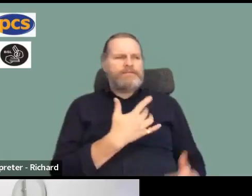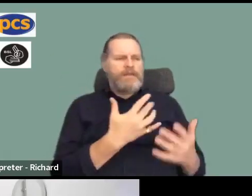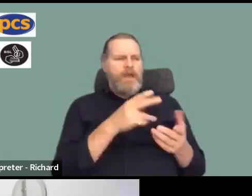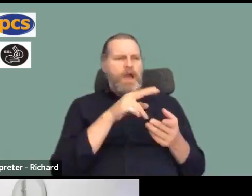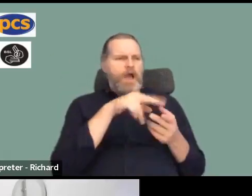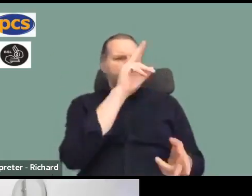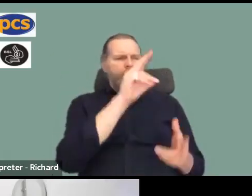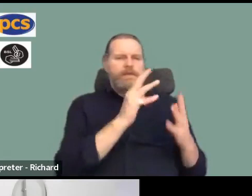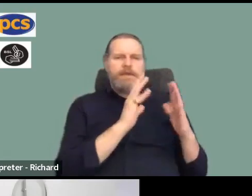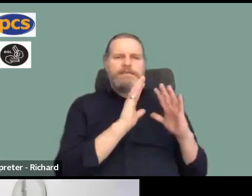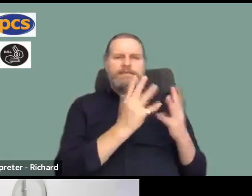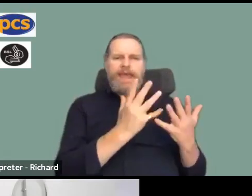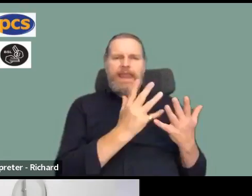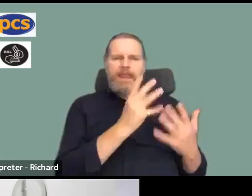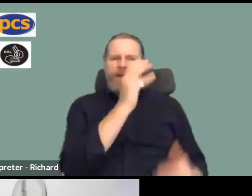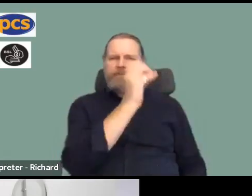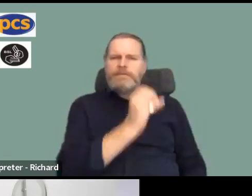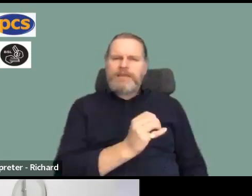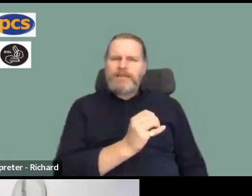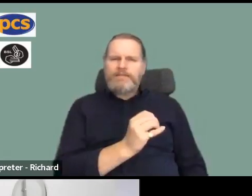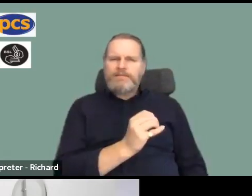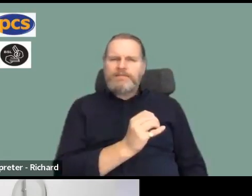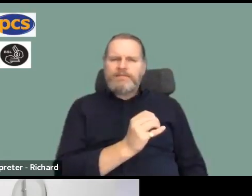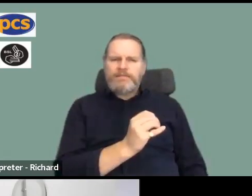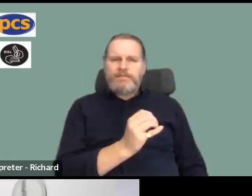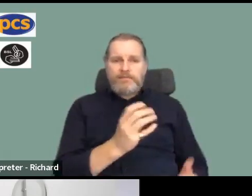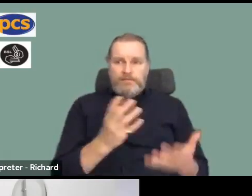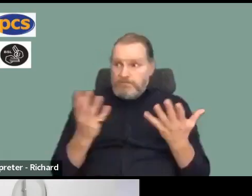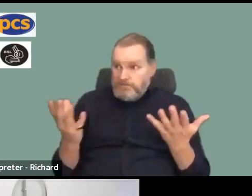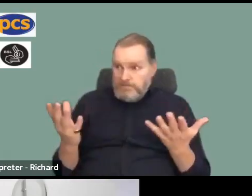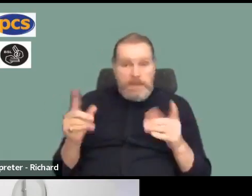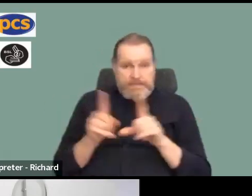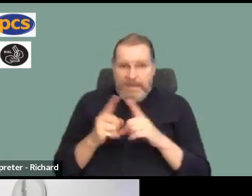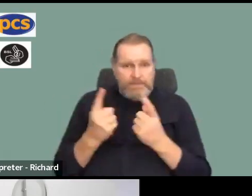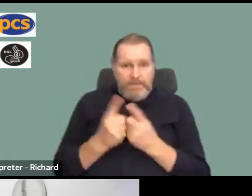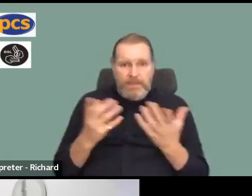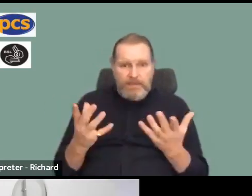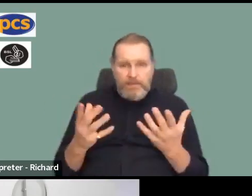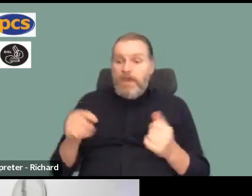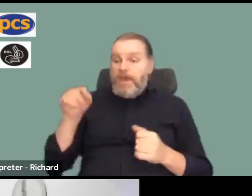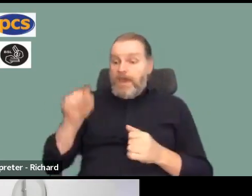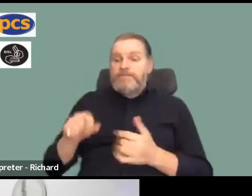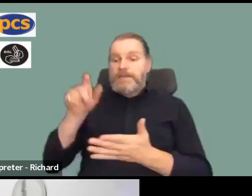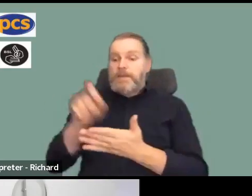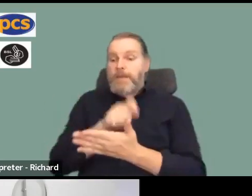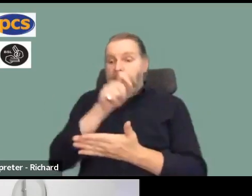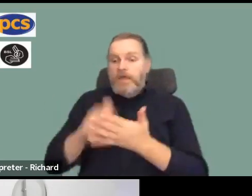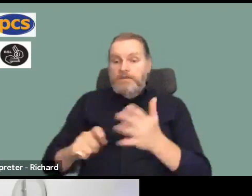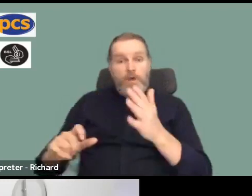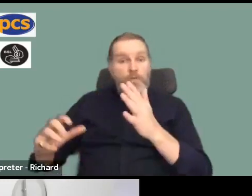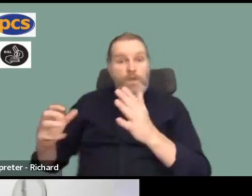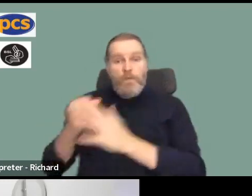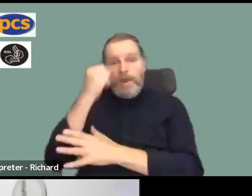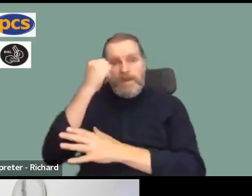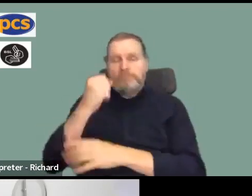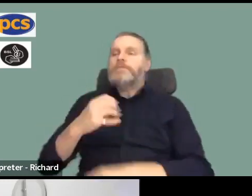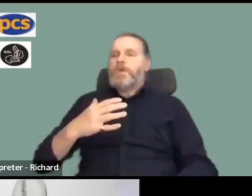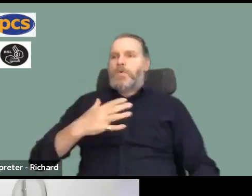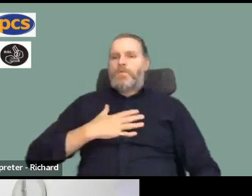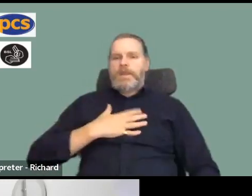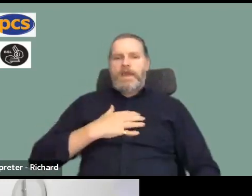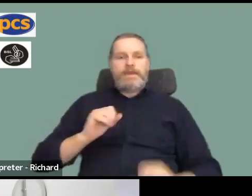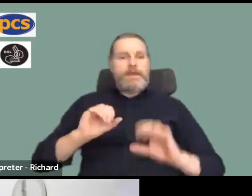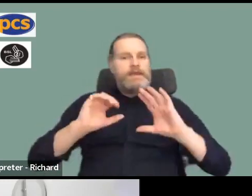HMRC applies the same there as to anyone else, is that if we win this ballot, we're asking for 10% this year.